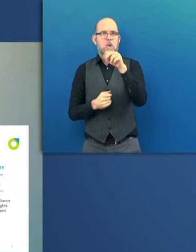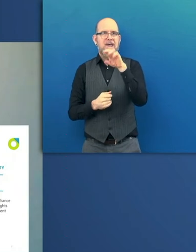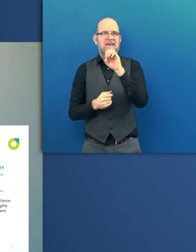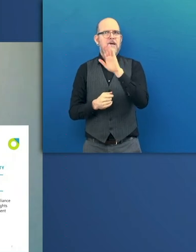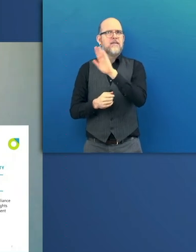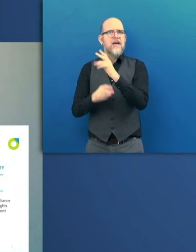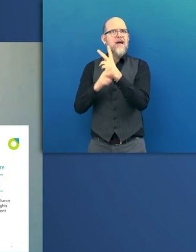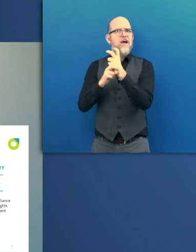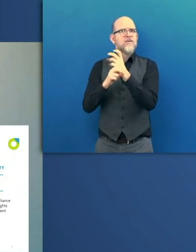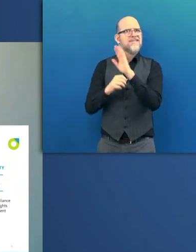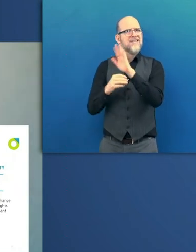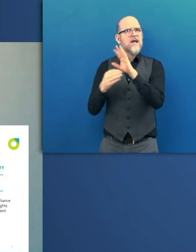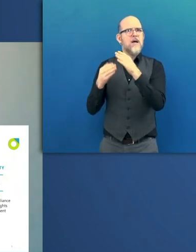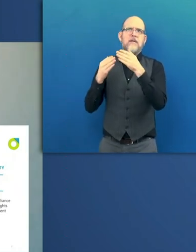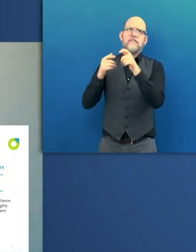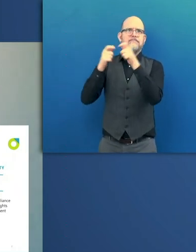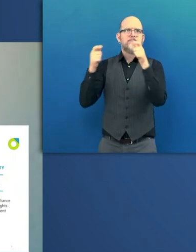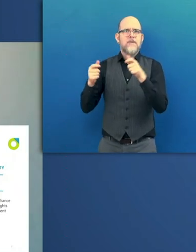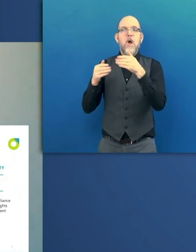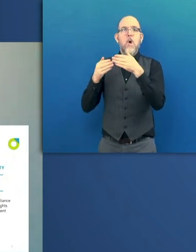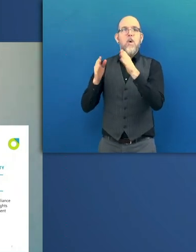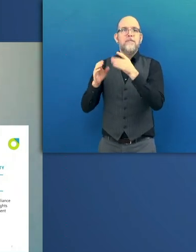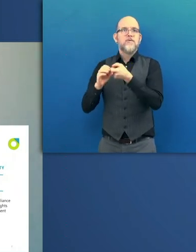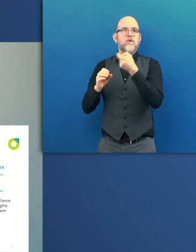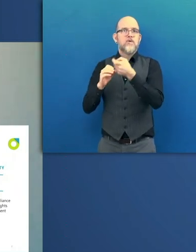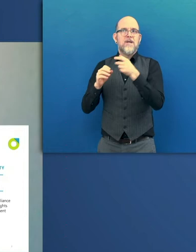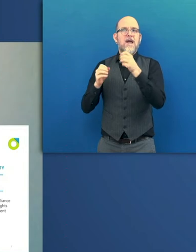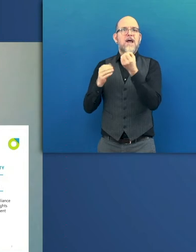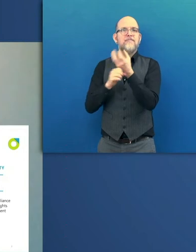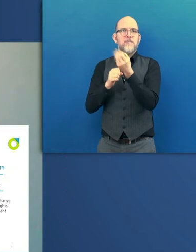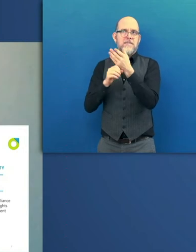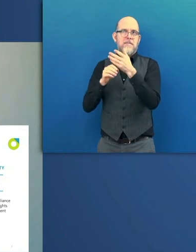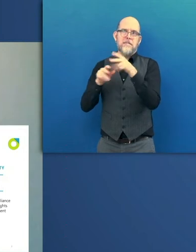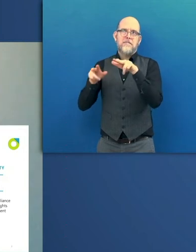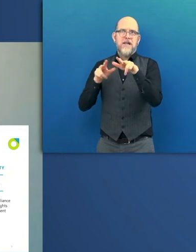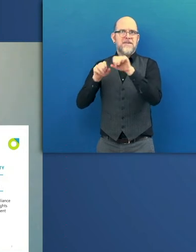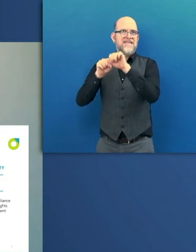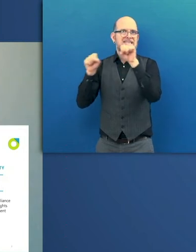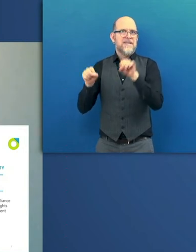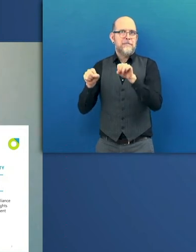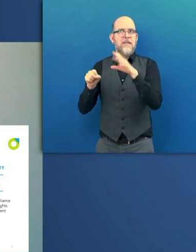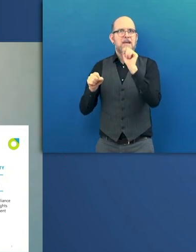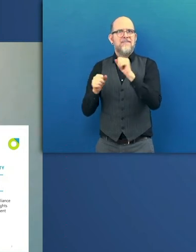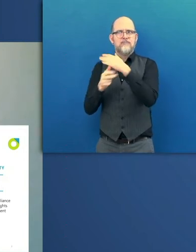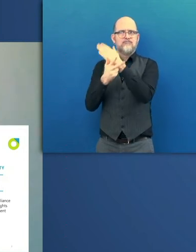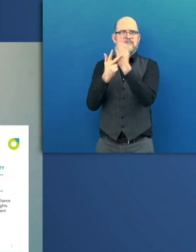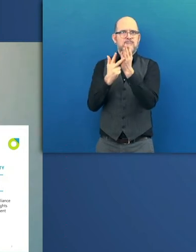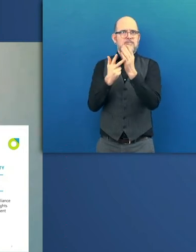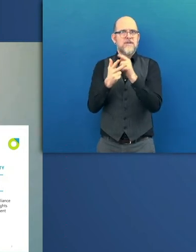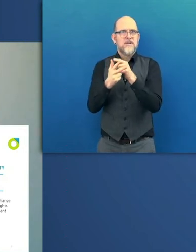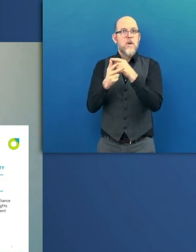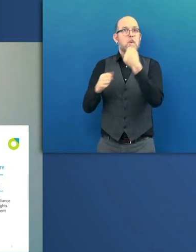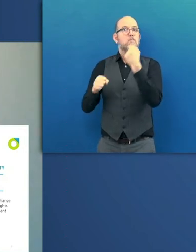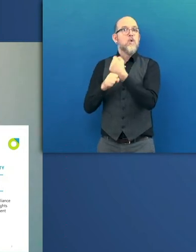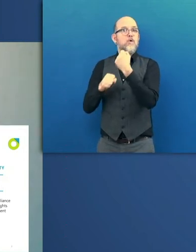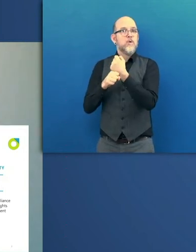open-source information management system that has several parts. One is a product information management system, which the